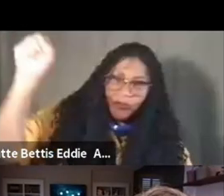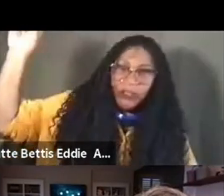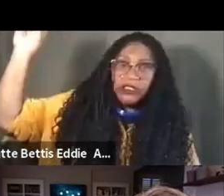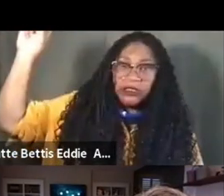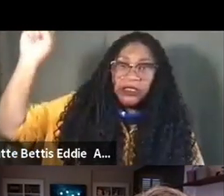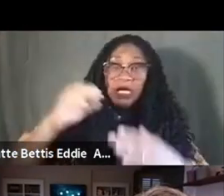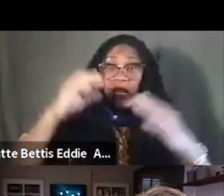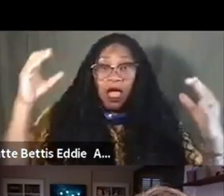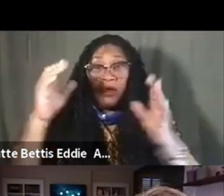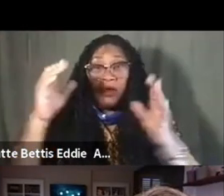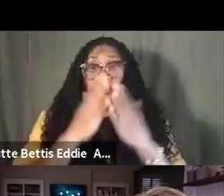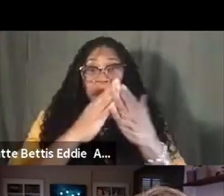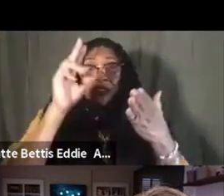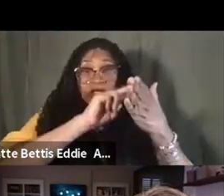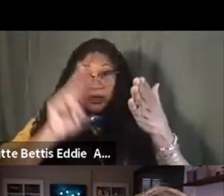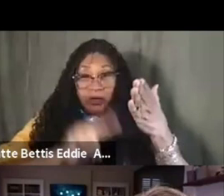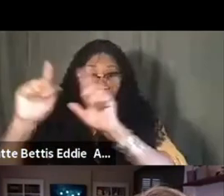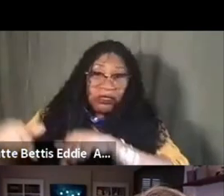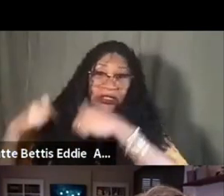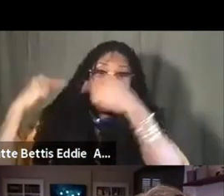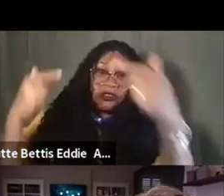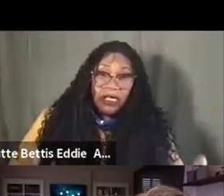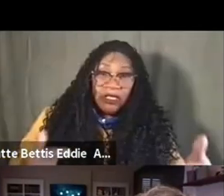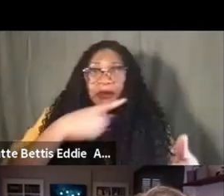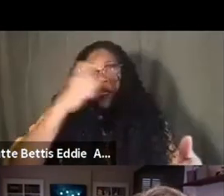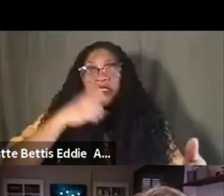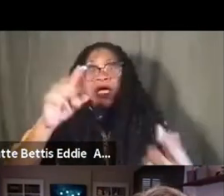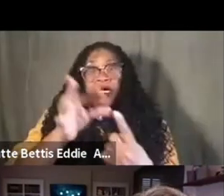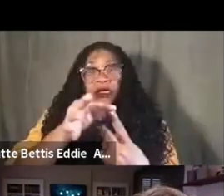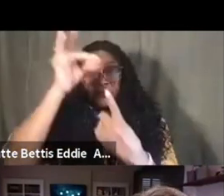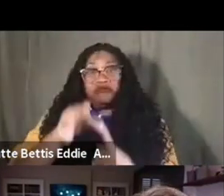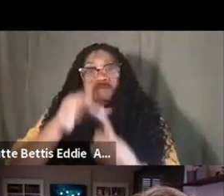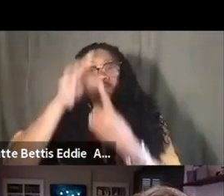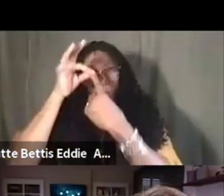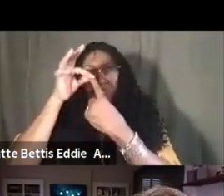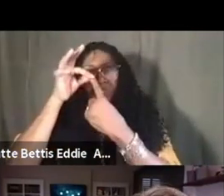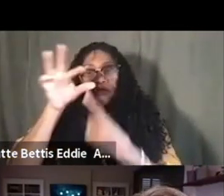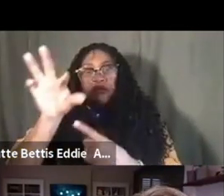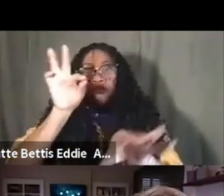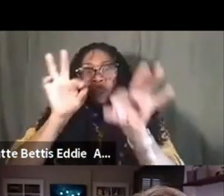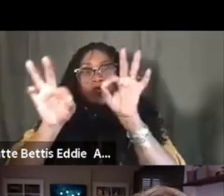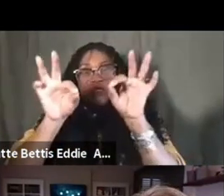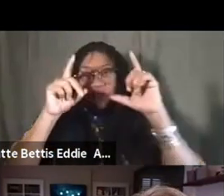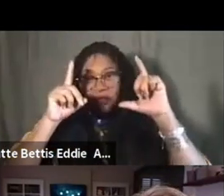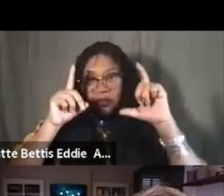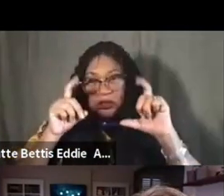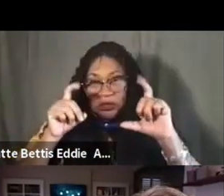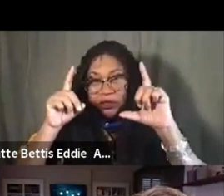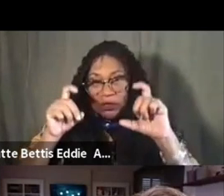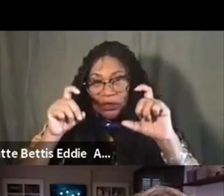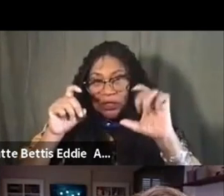now, since, um, my medium is photography, is decolonizing the camera and how,